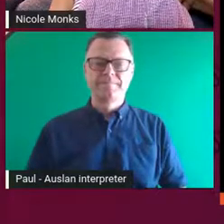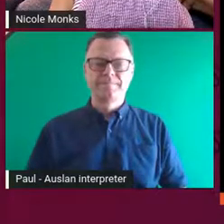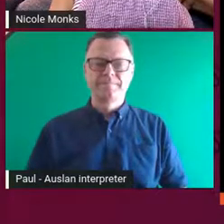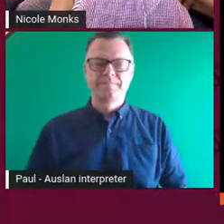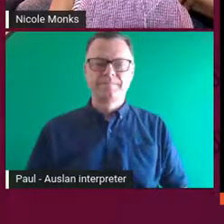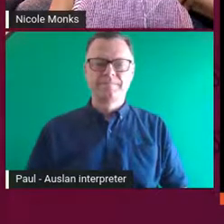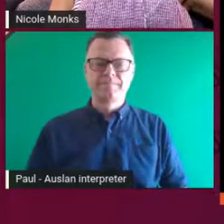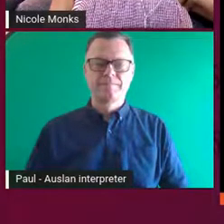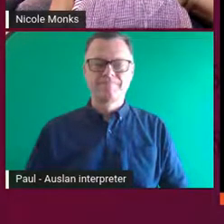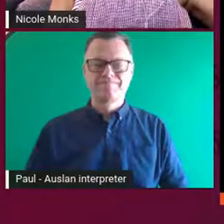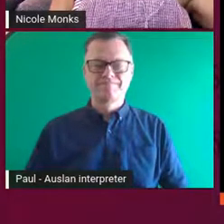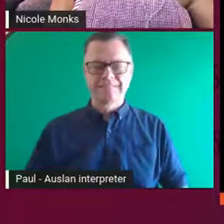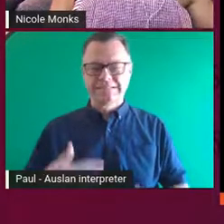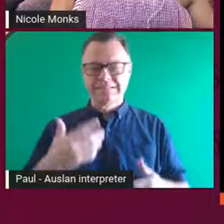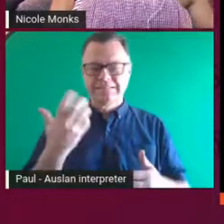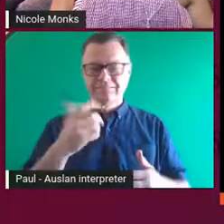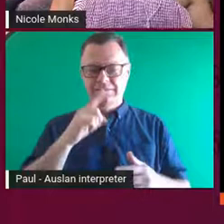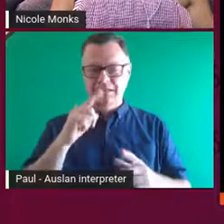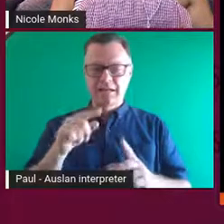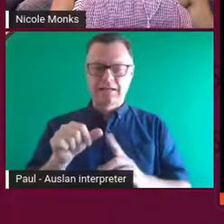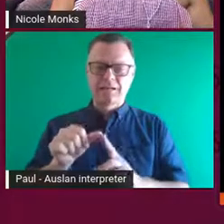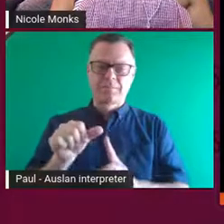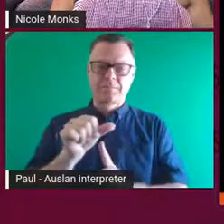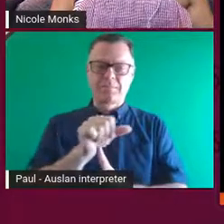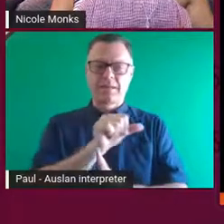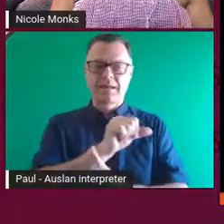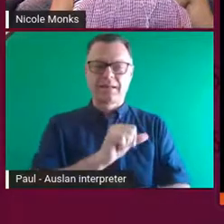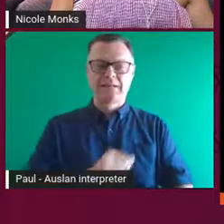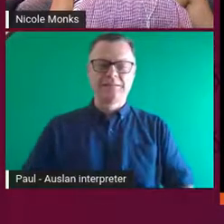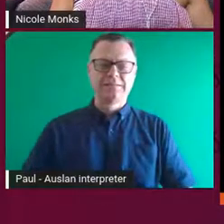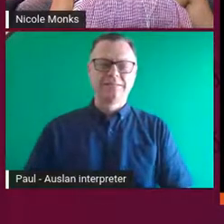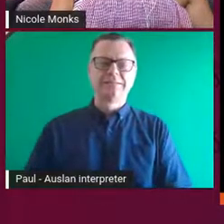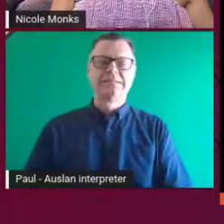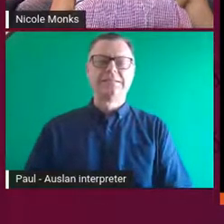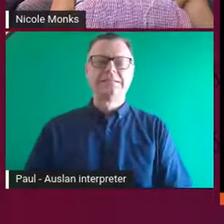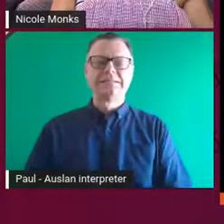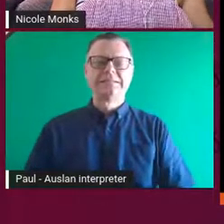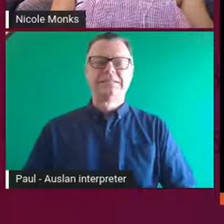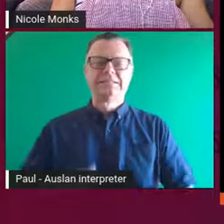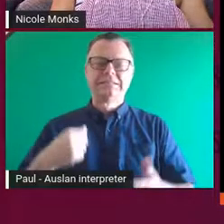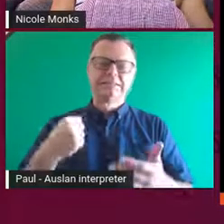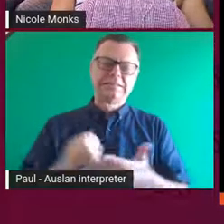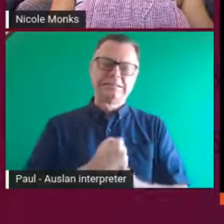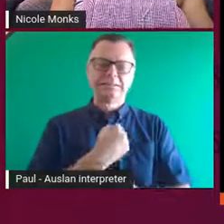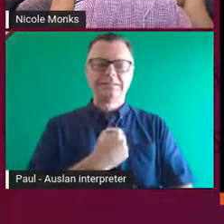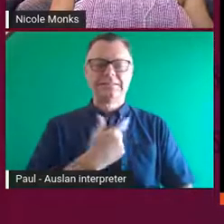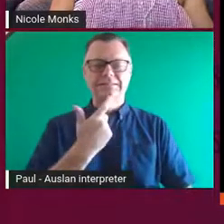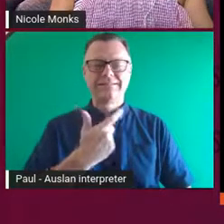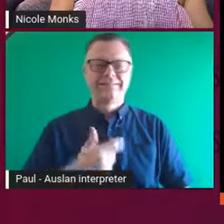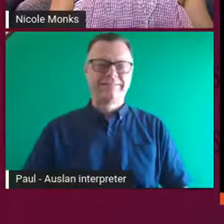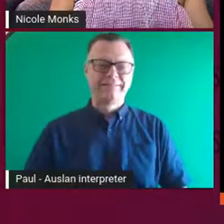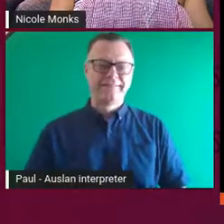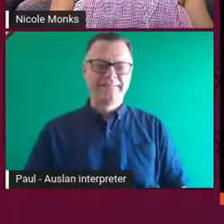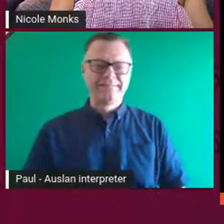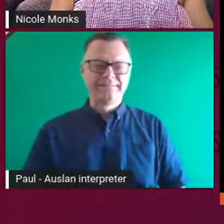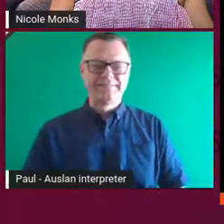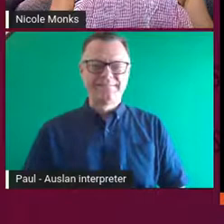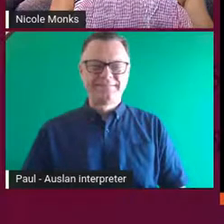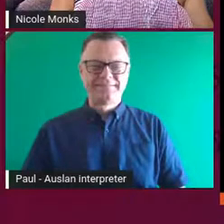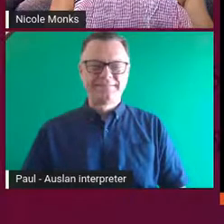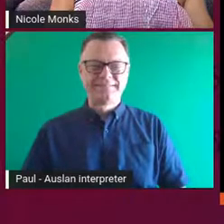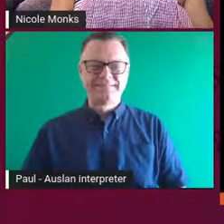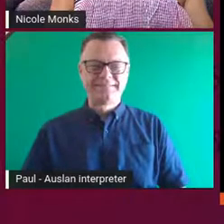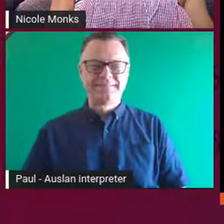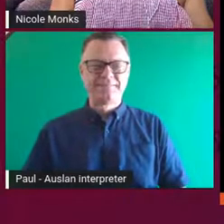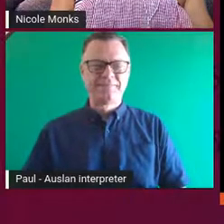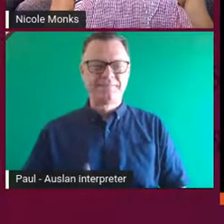I'm not sure we can go back in this. Oh, really? Yes. But let me see. Otherwise, I think if we go